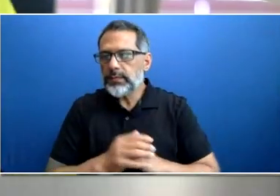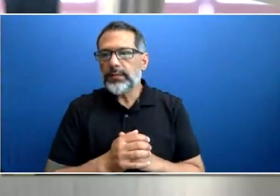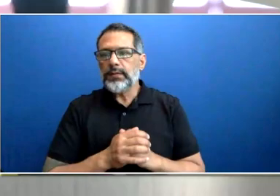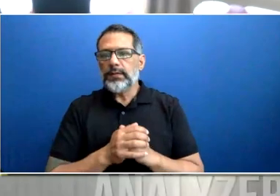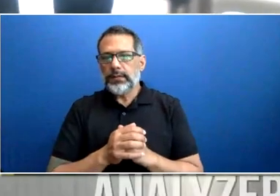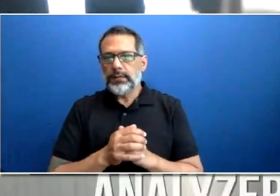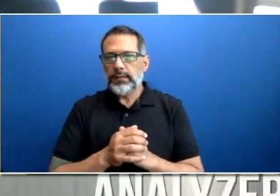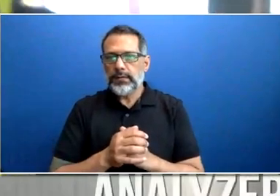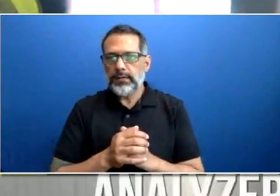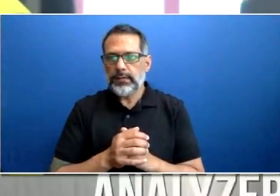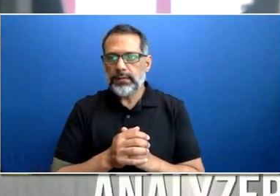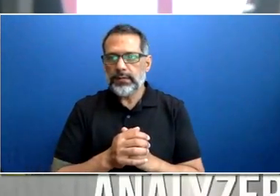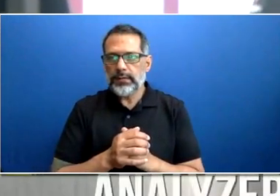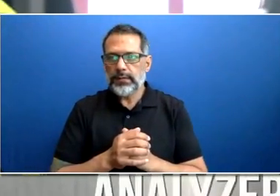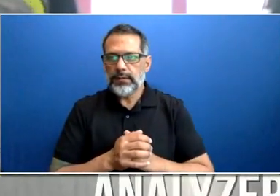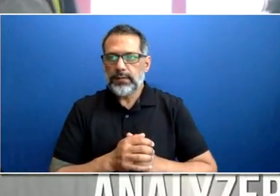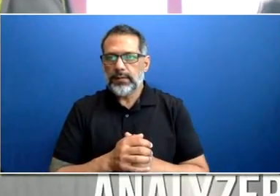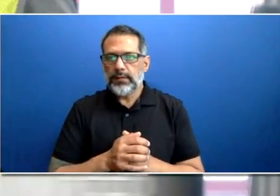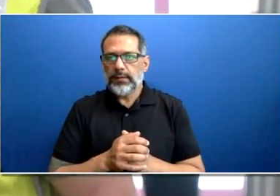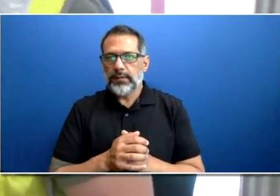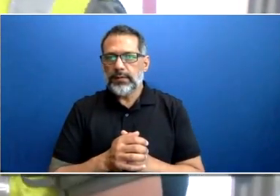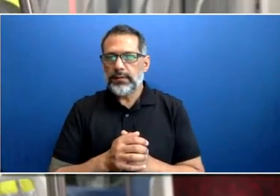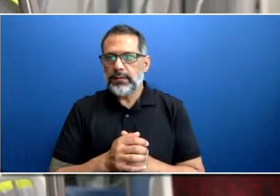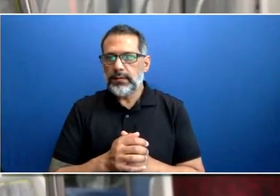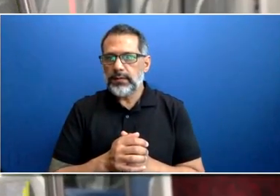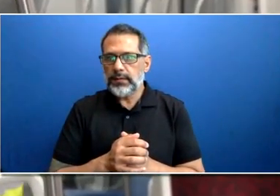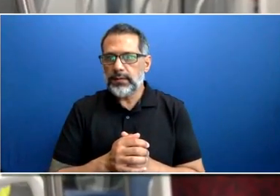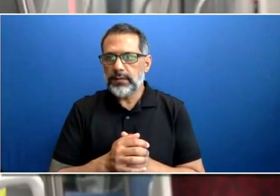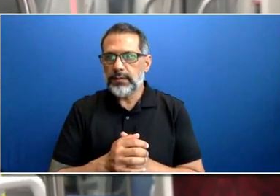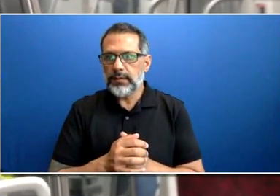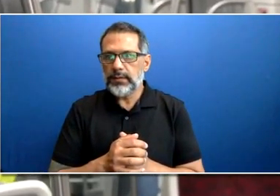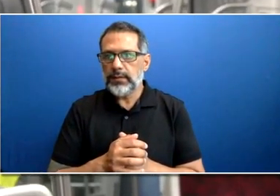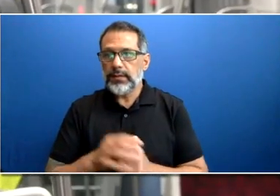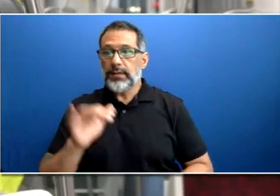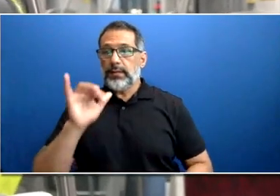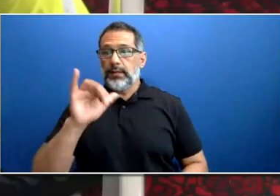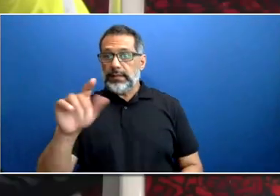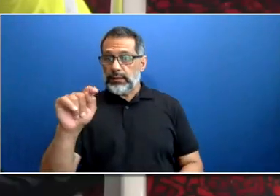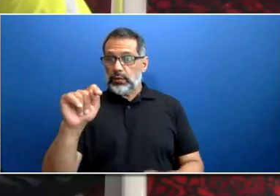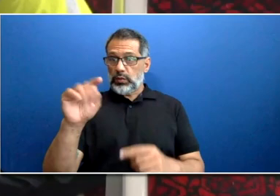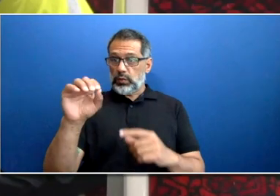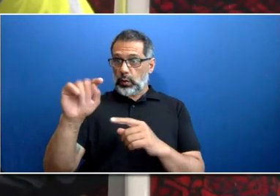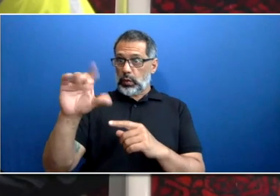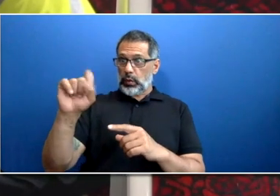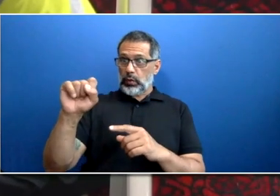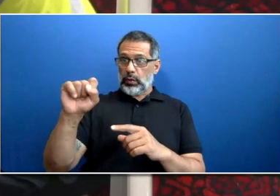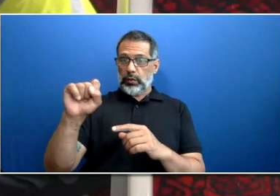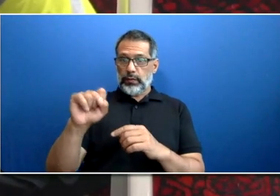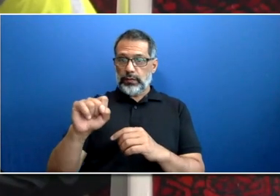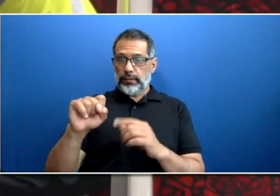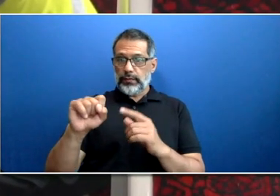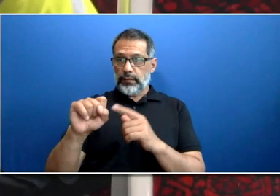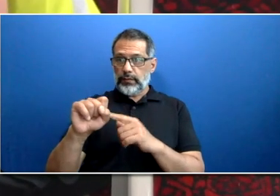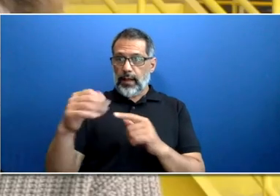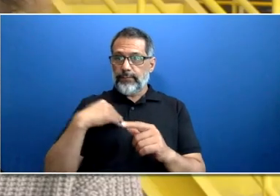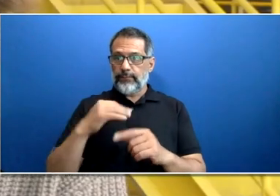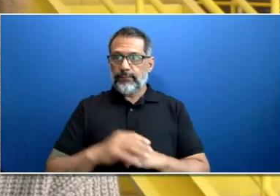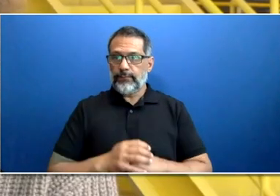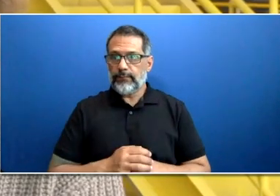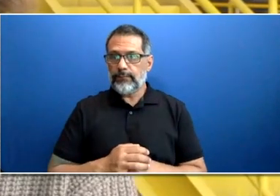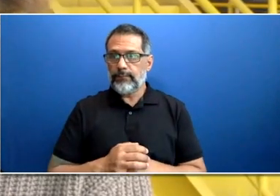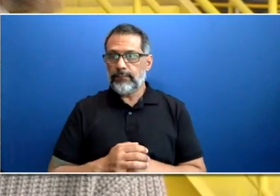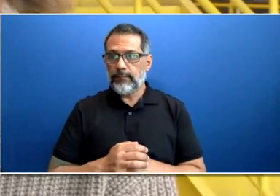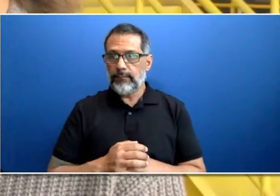I was given the time and given the tools that I need to develop myself and this information is going to stay with me for the rest of my life. The continuous